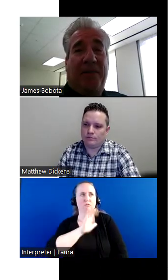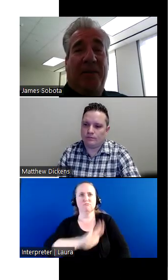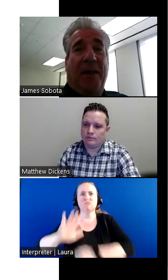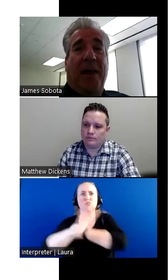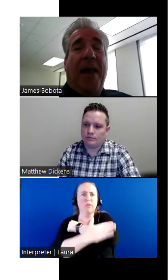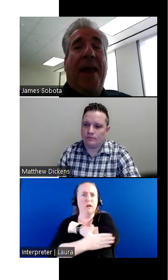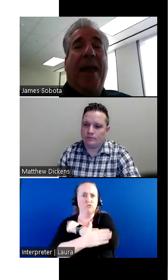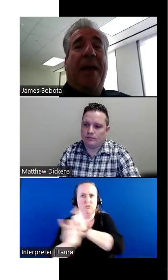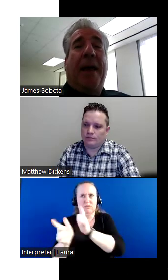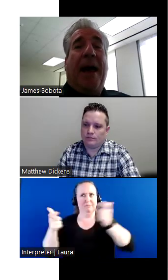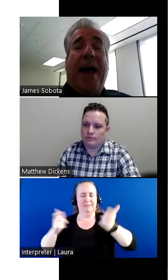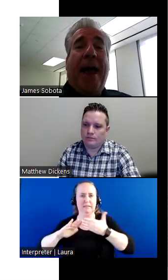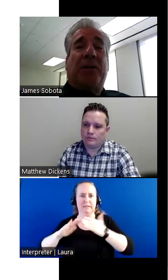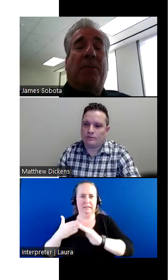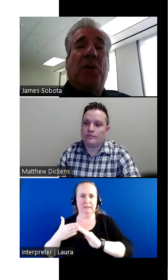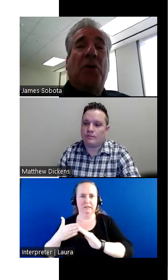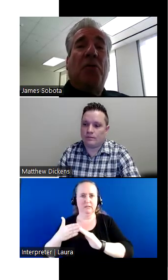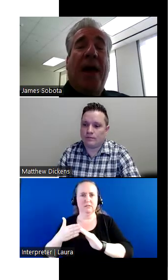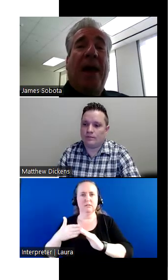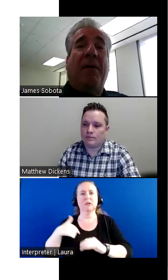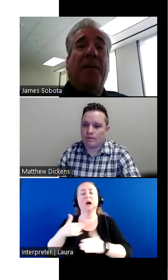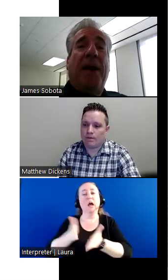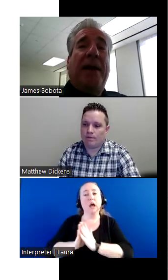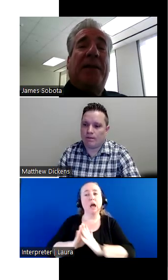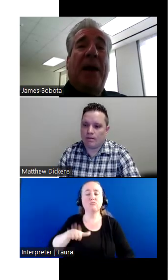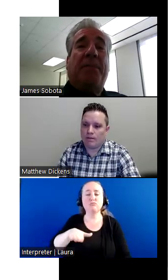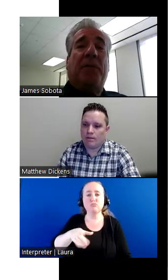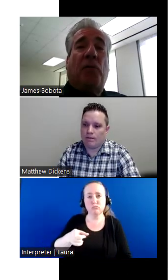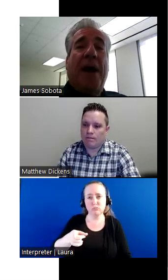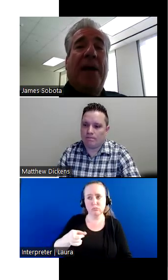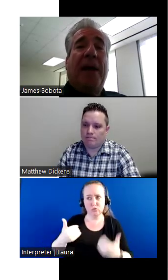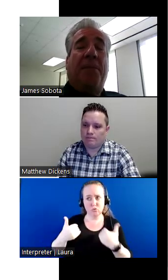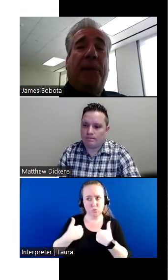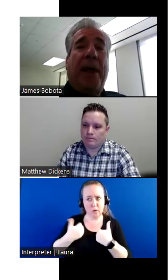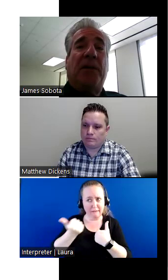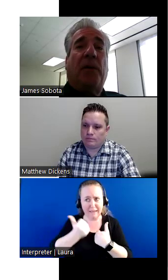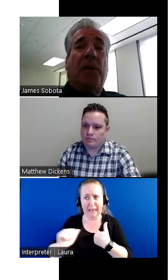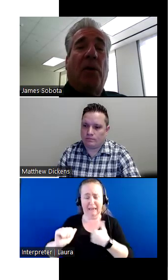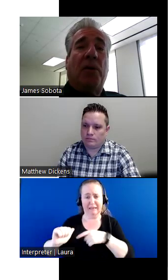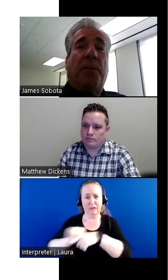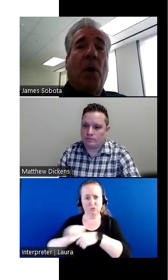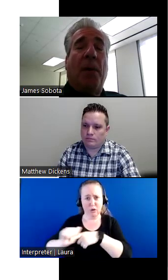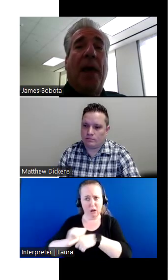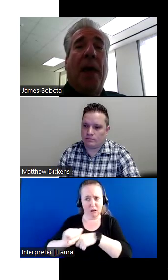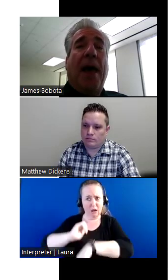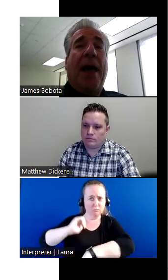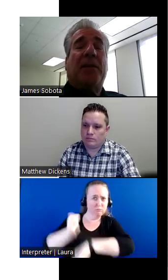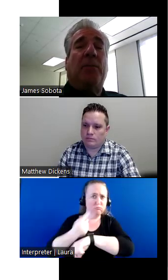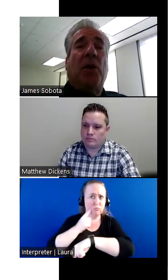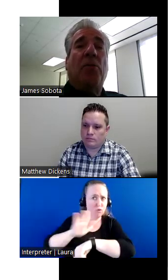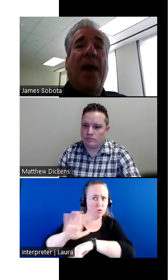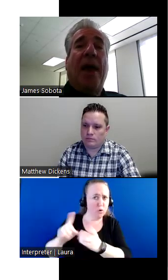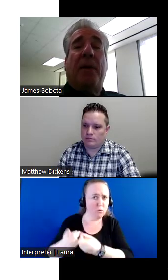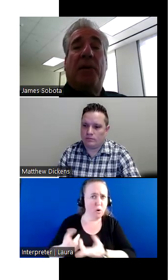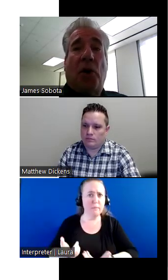cities. And I asked them, do you have any type of training in place for your department? I